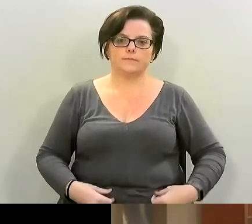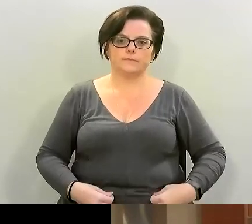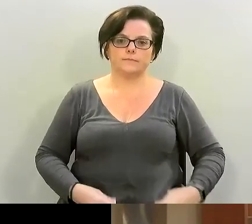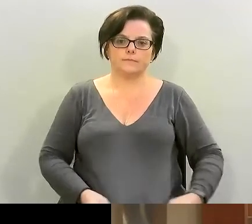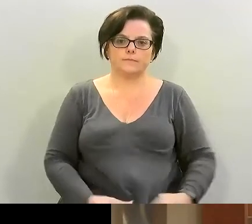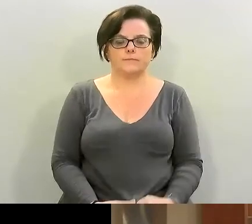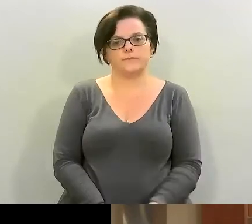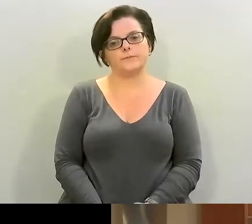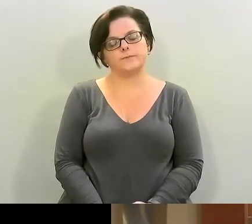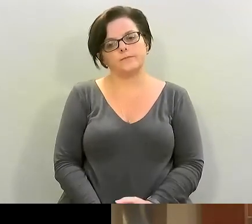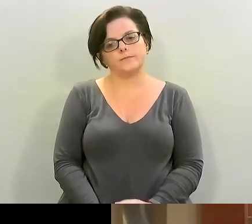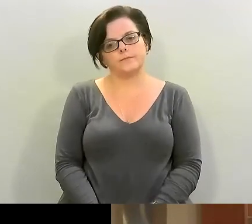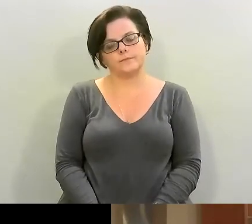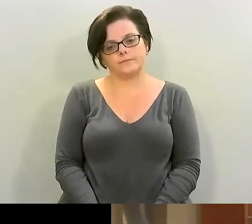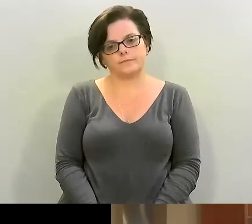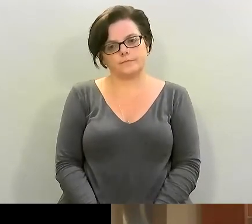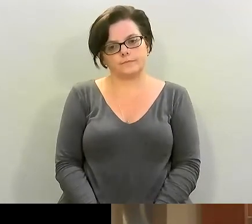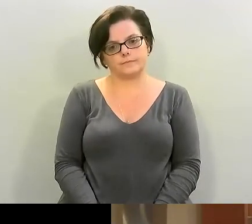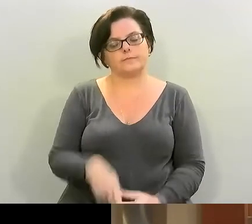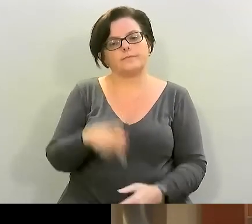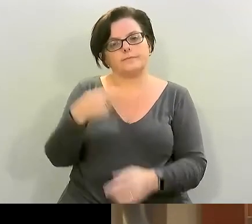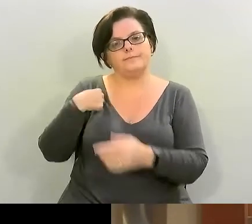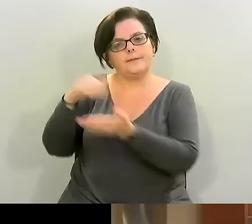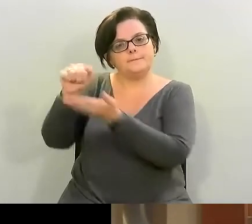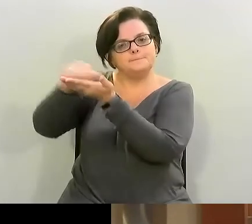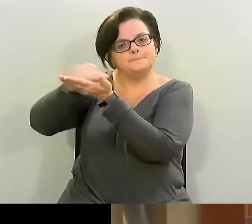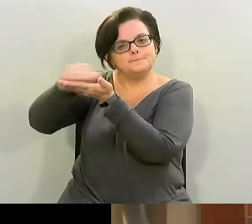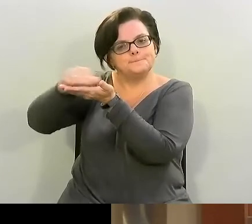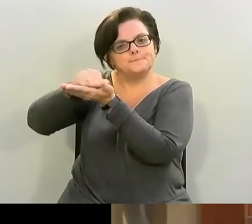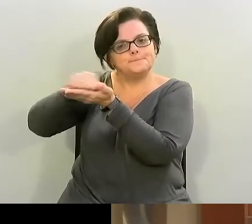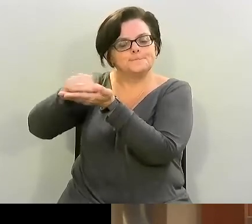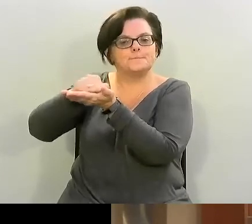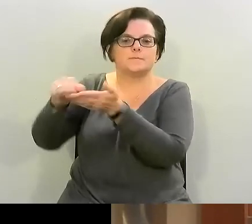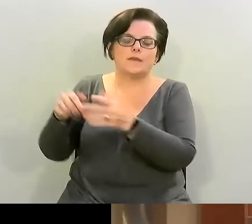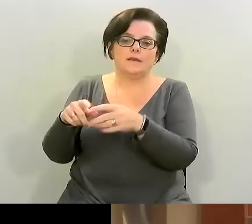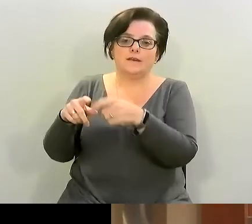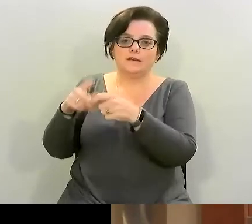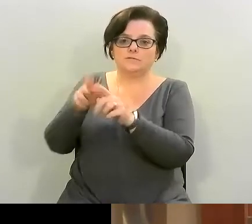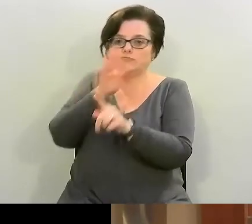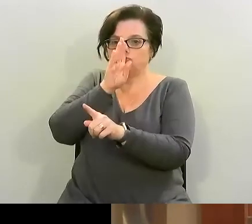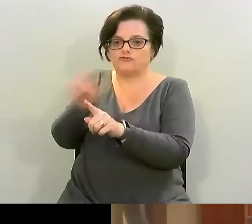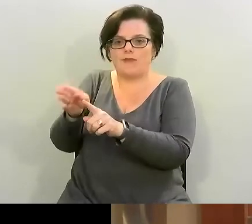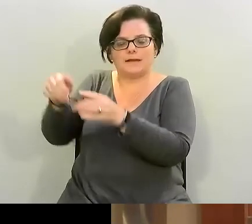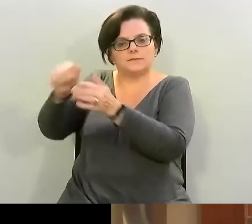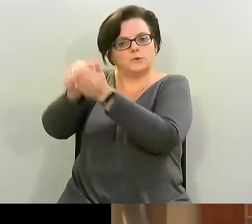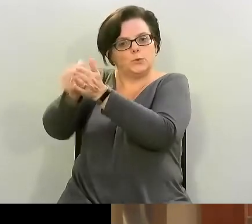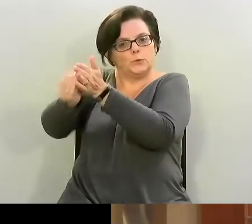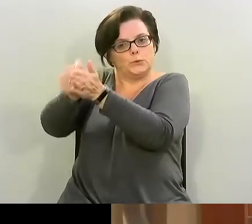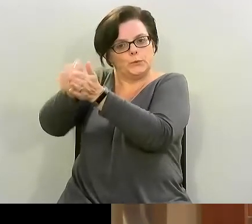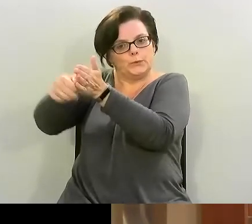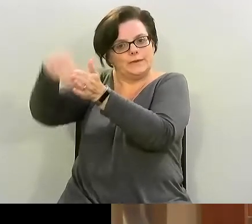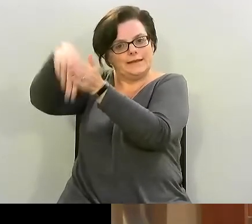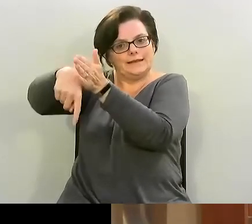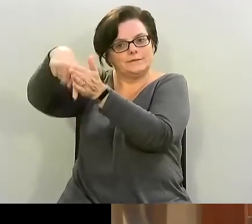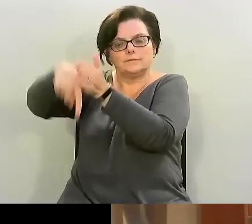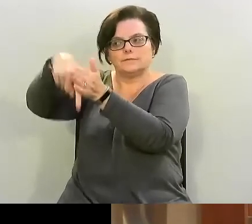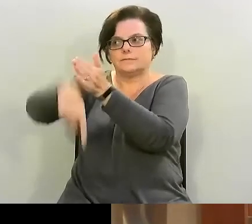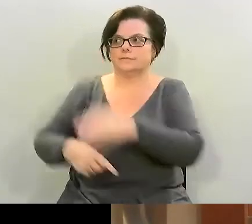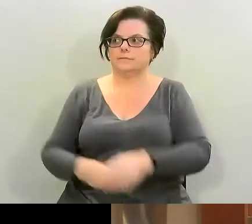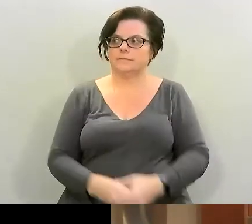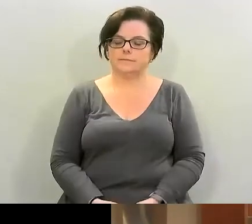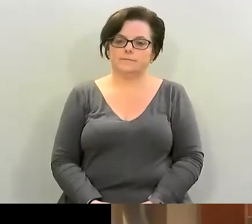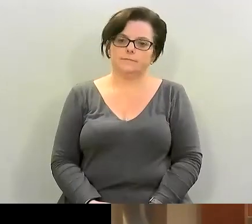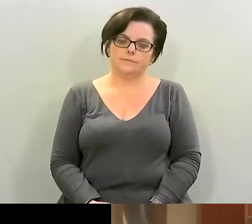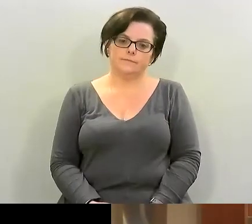and i just do this because the zest is just a little bit i do it directly into my um my